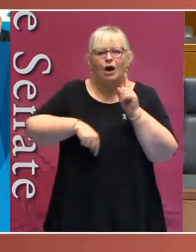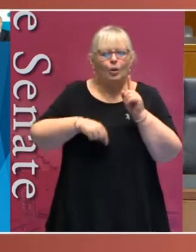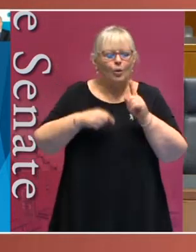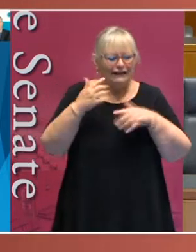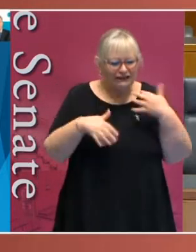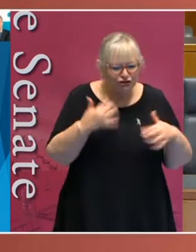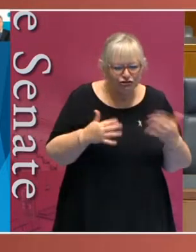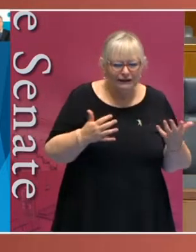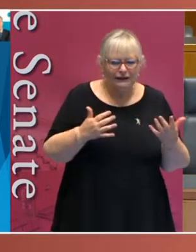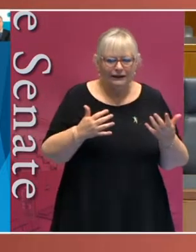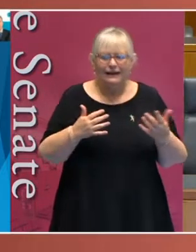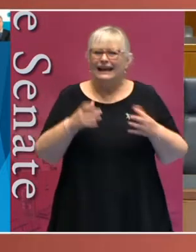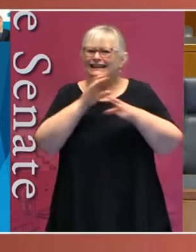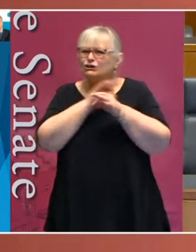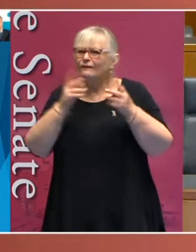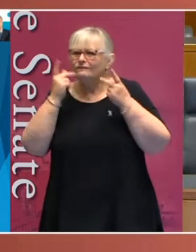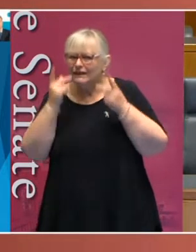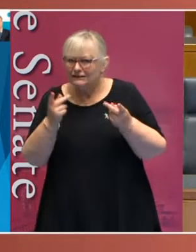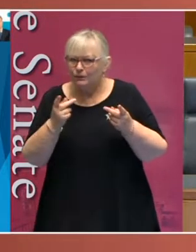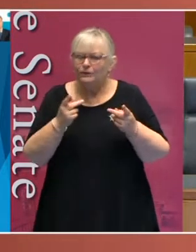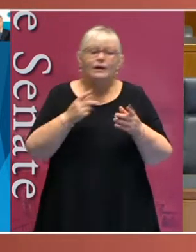invisible and communication disability.